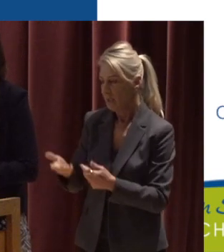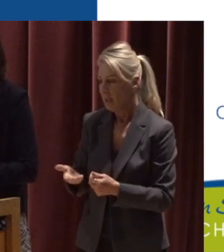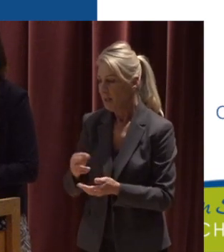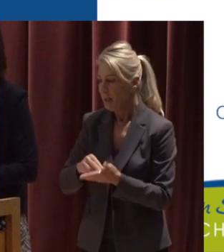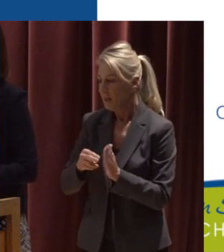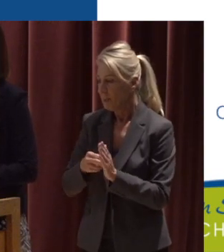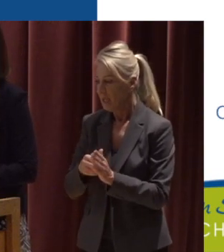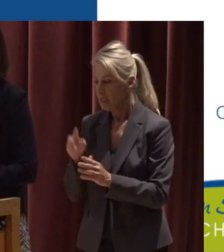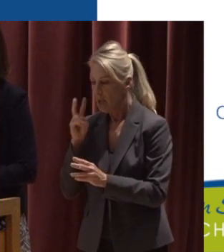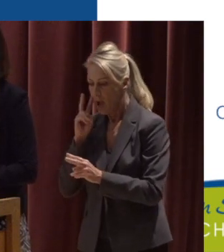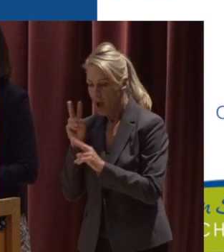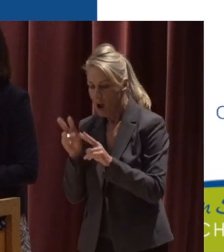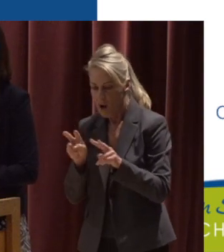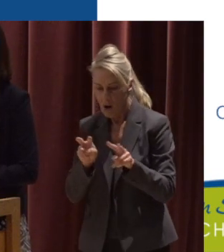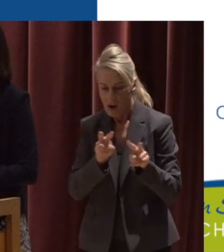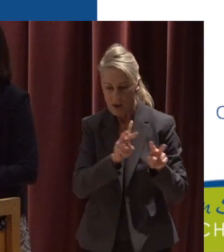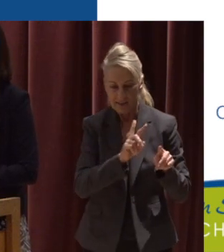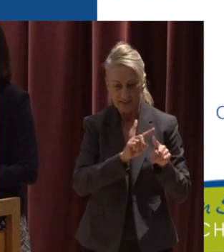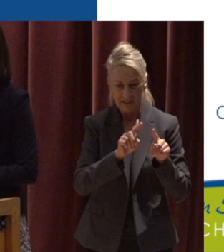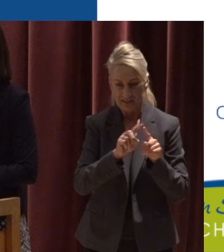on every single one of these streams